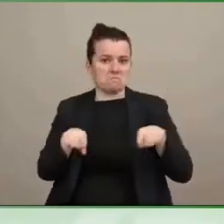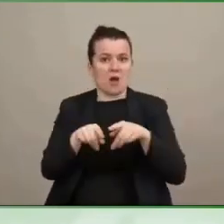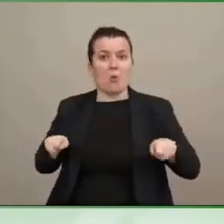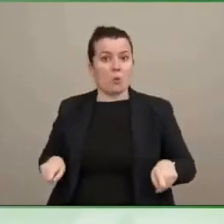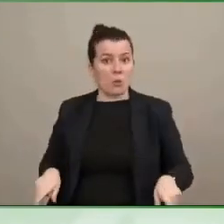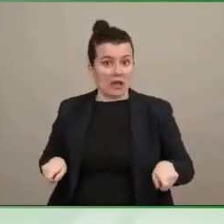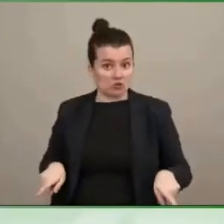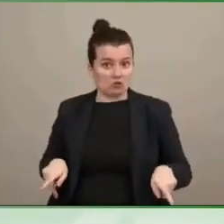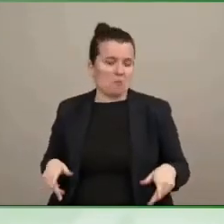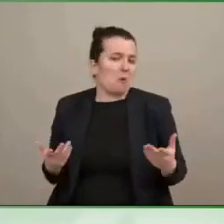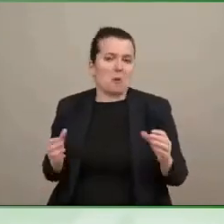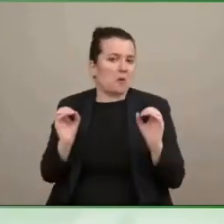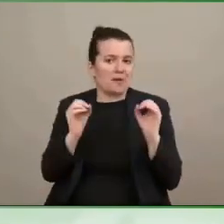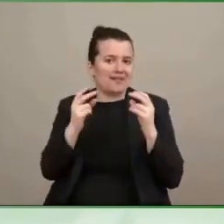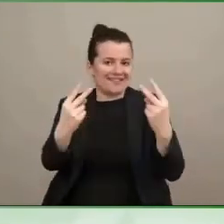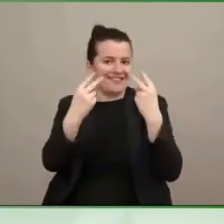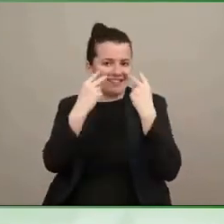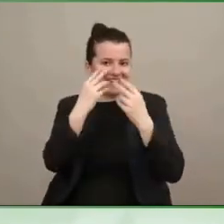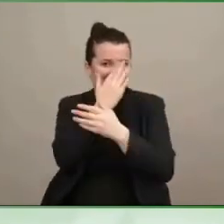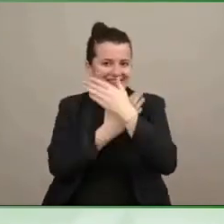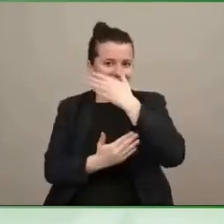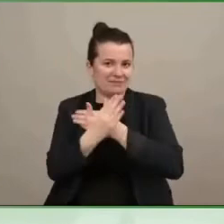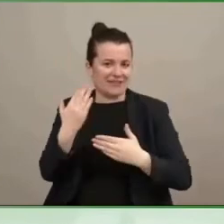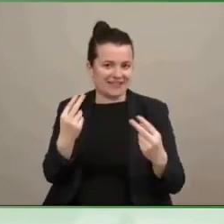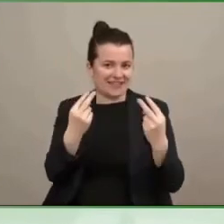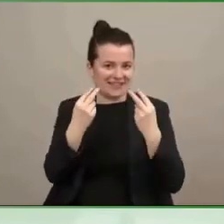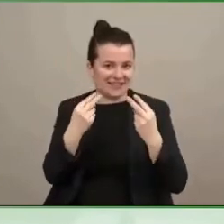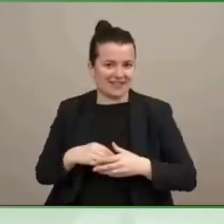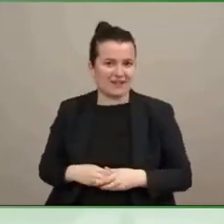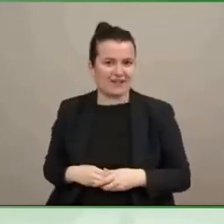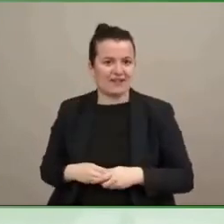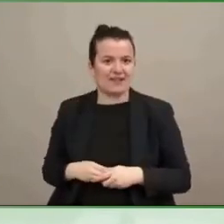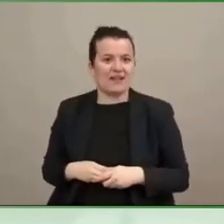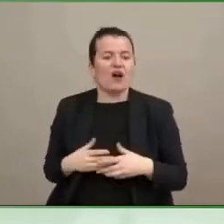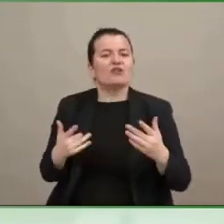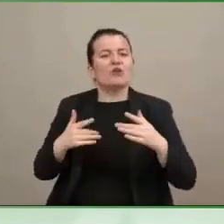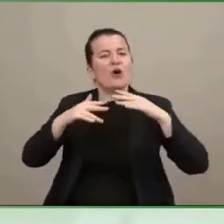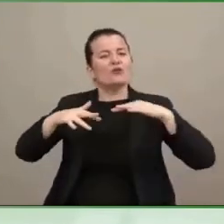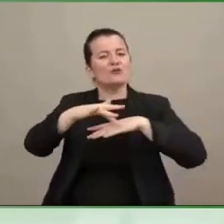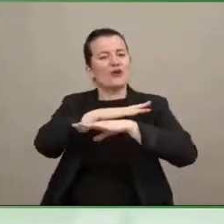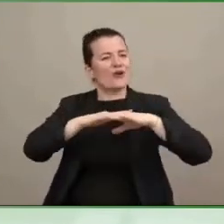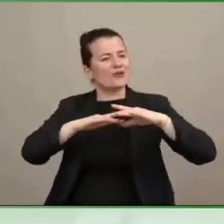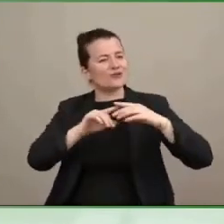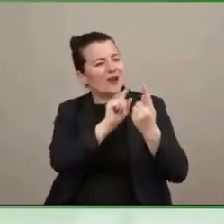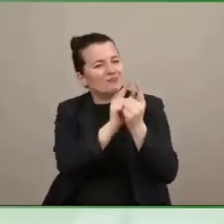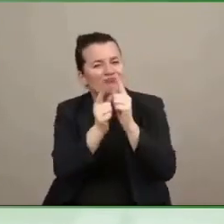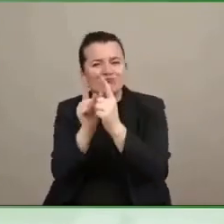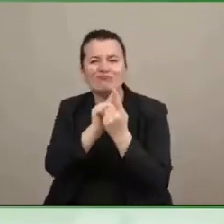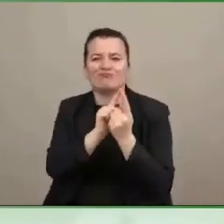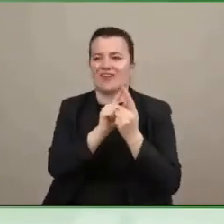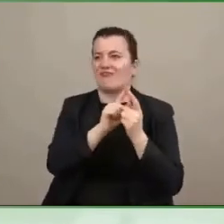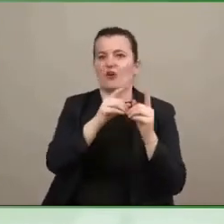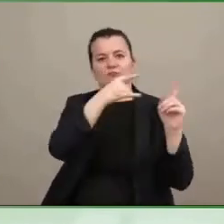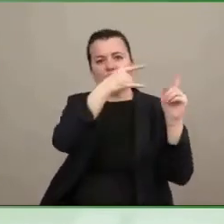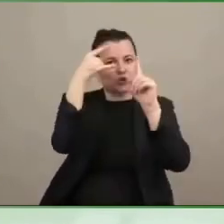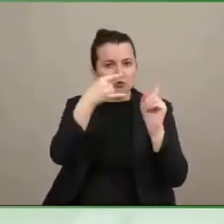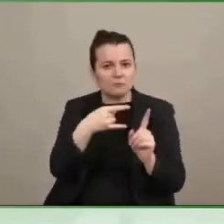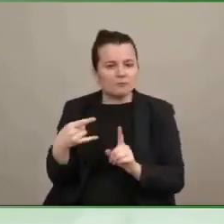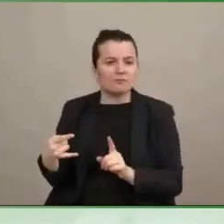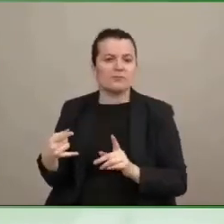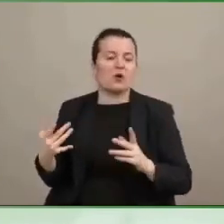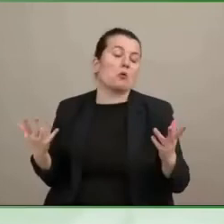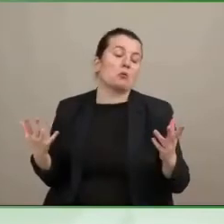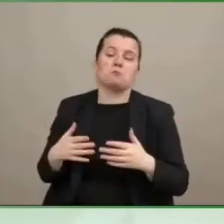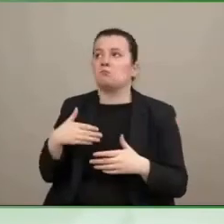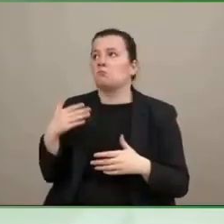I think there were socialization opportunities that were through Zoom or, you know, through Teams,